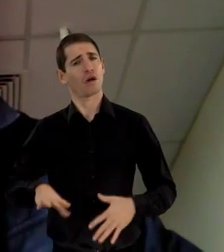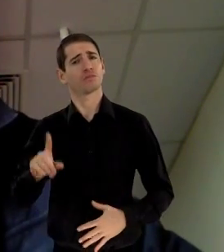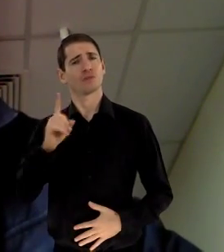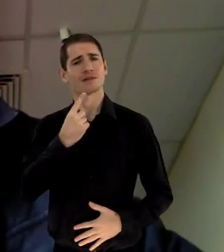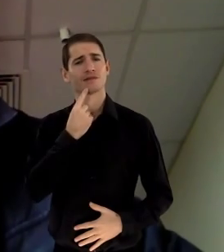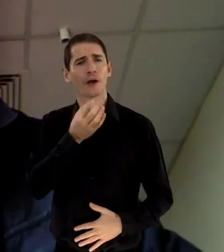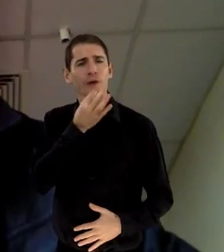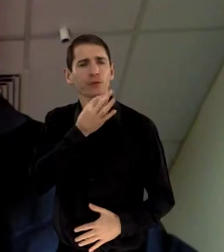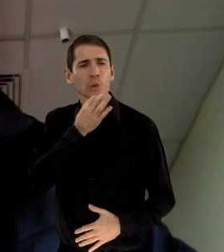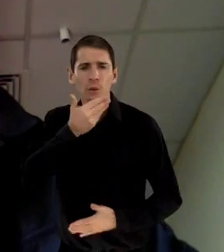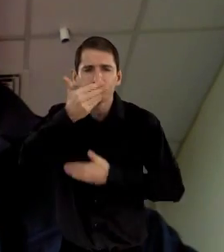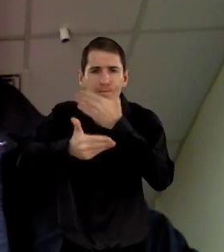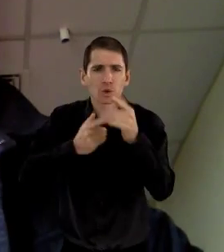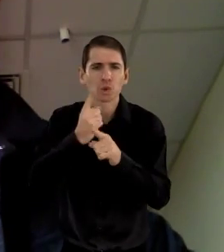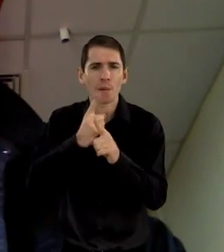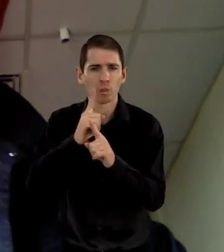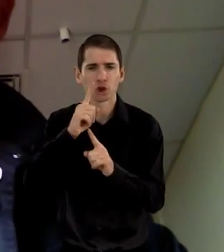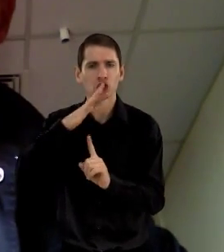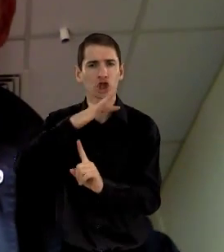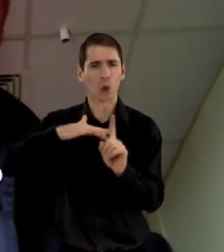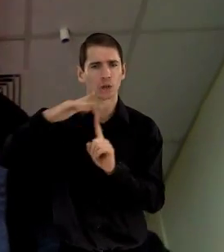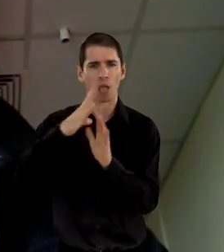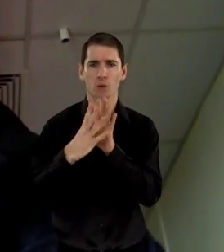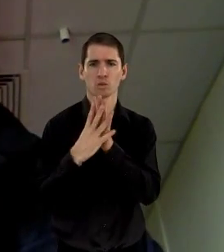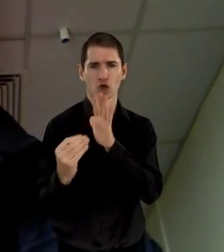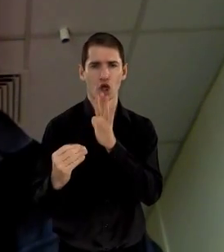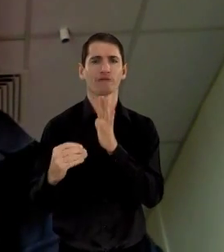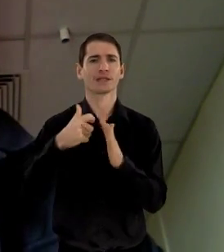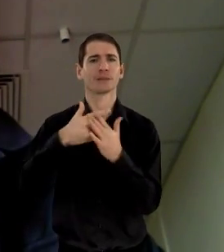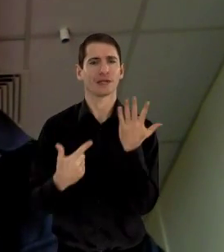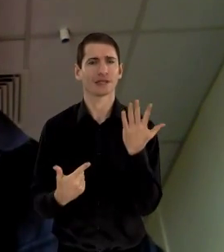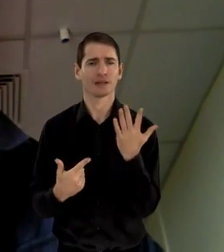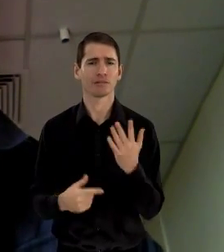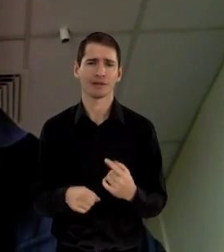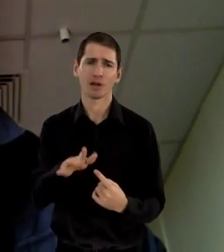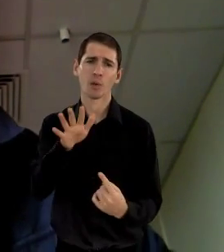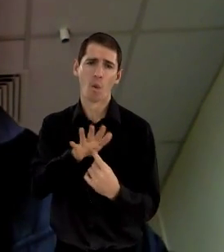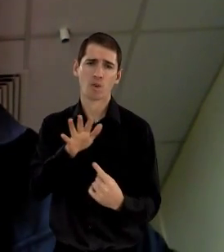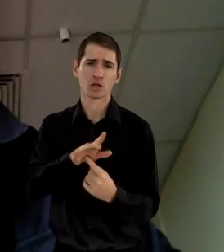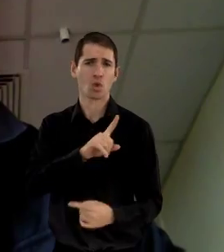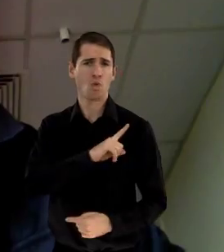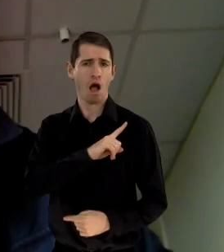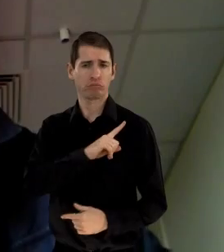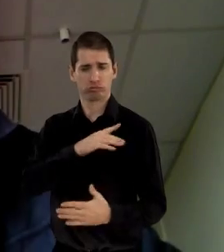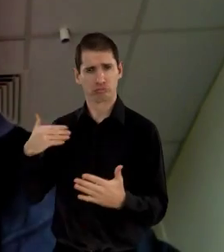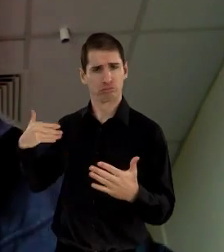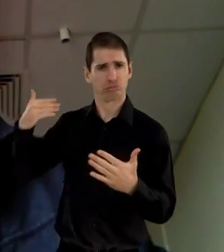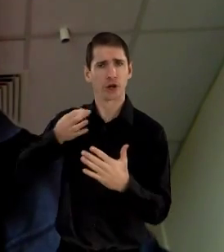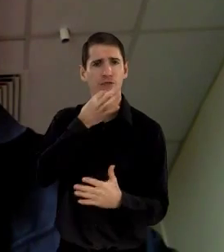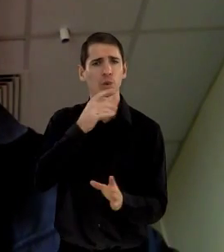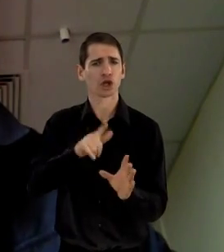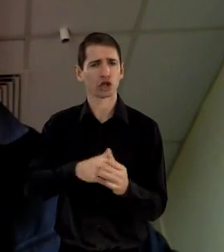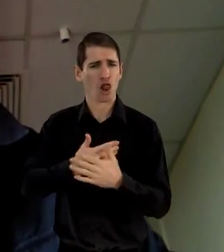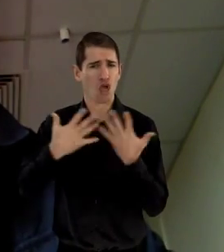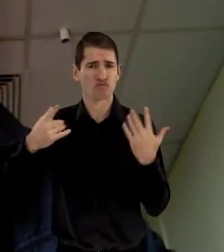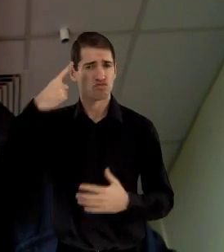basically, I want to say a few words about the social model of disability. And this is important, because over the